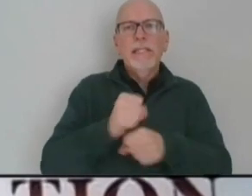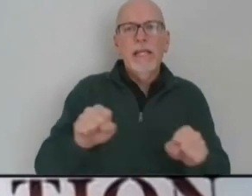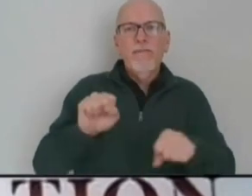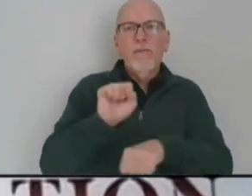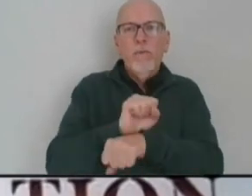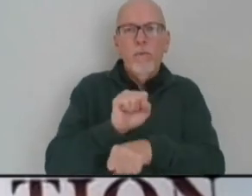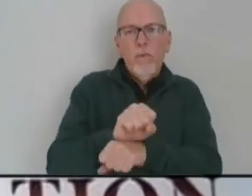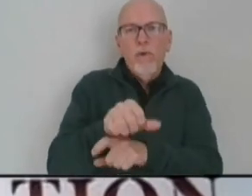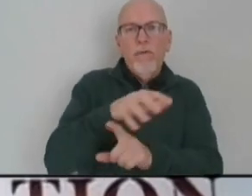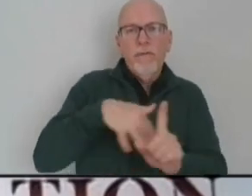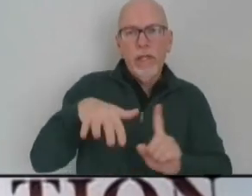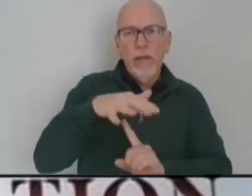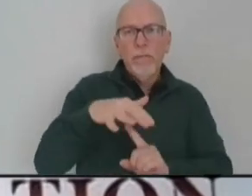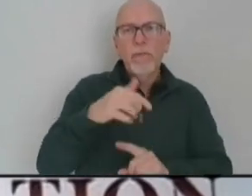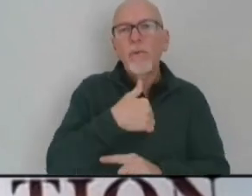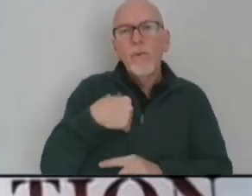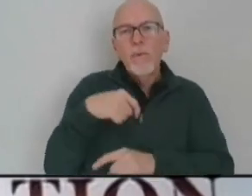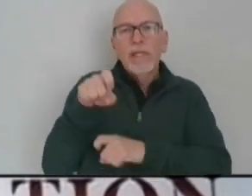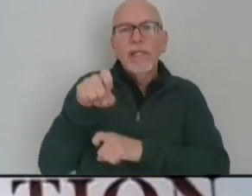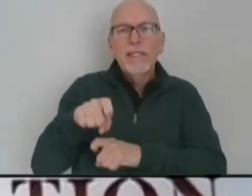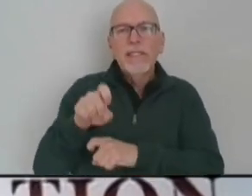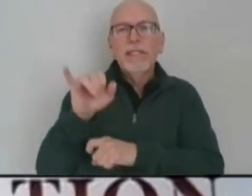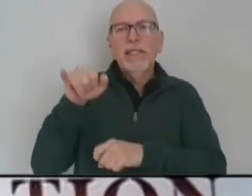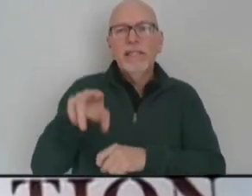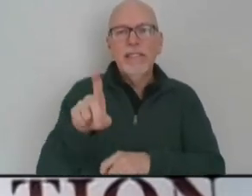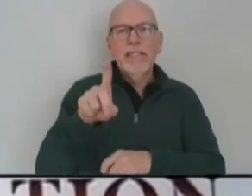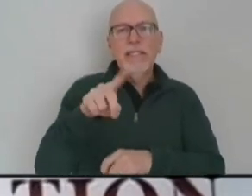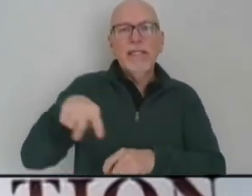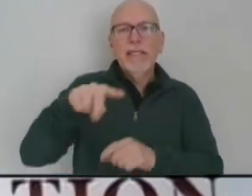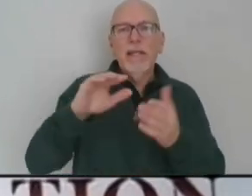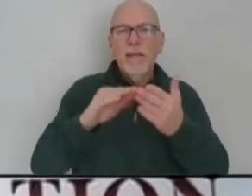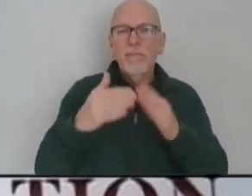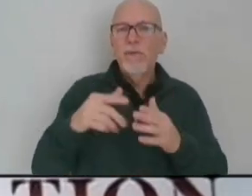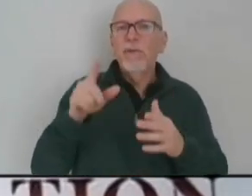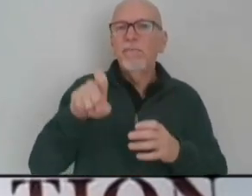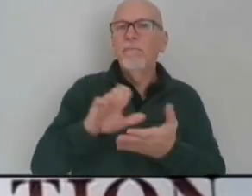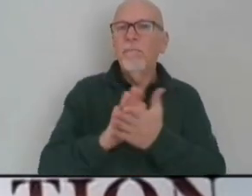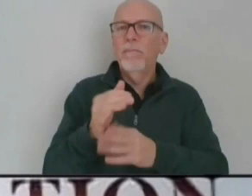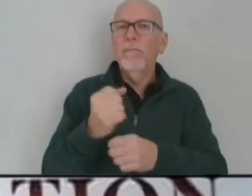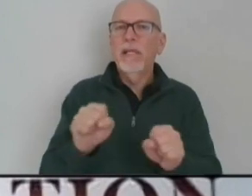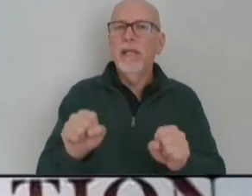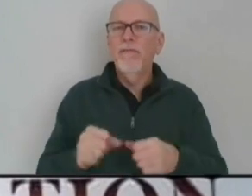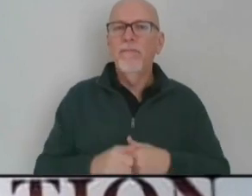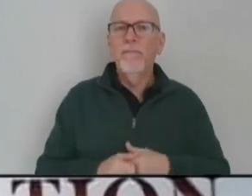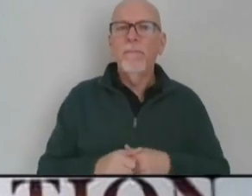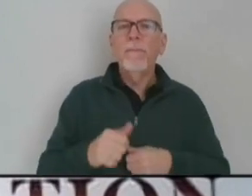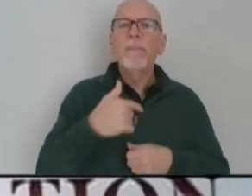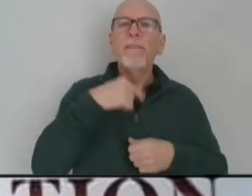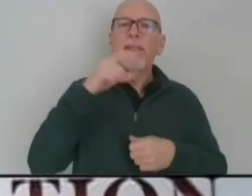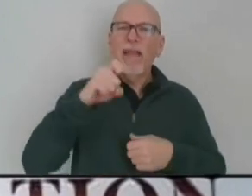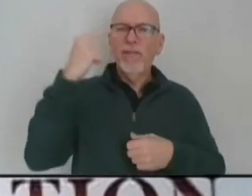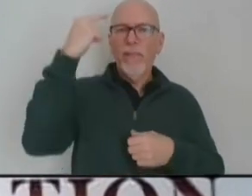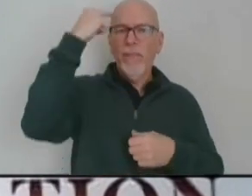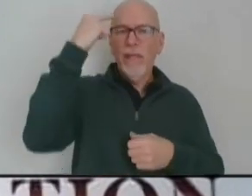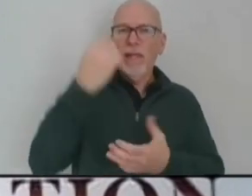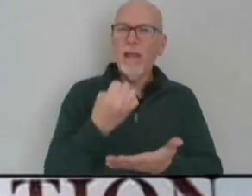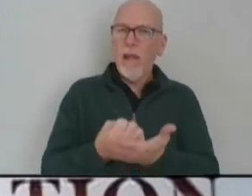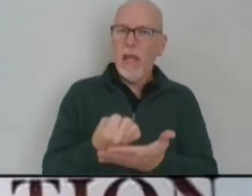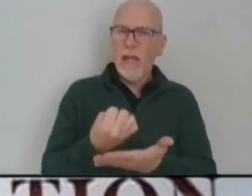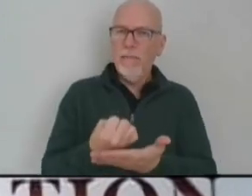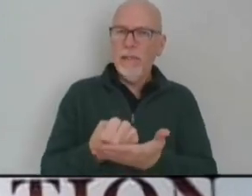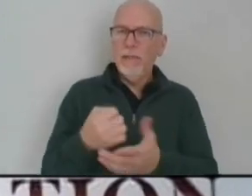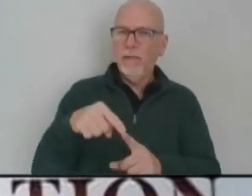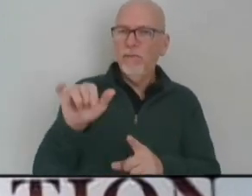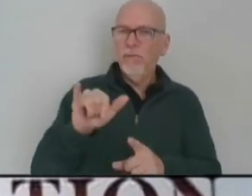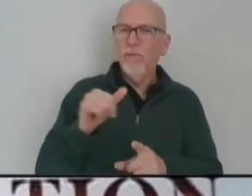we need Indiana and our individual communities to be safe. We also have to think about the economy when